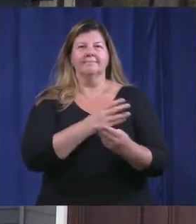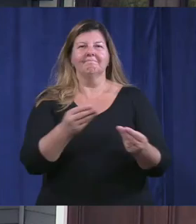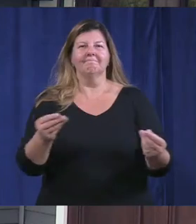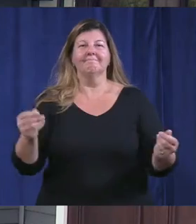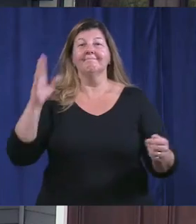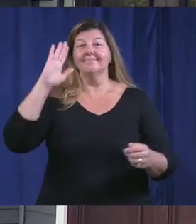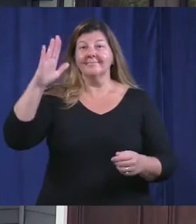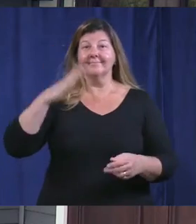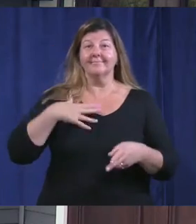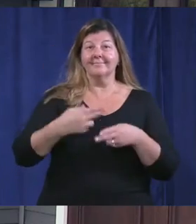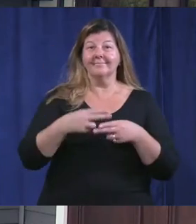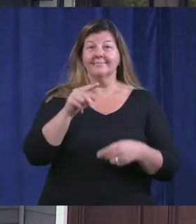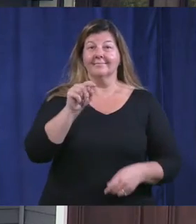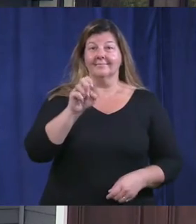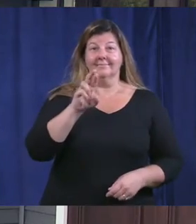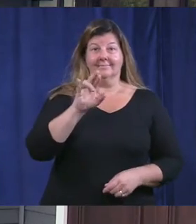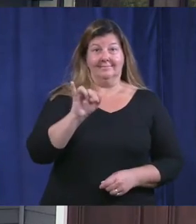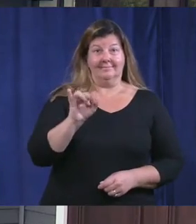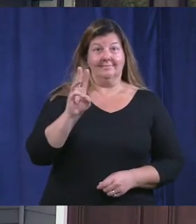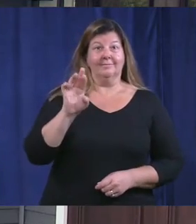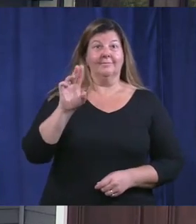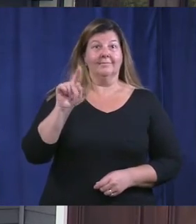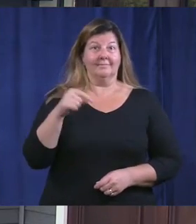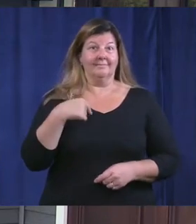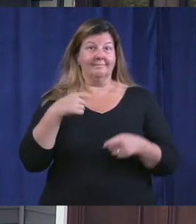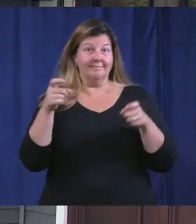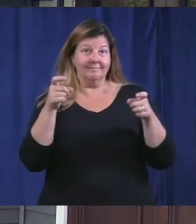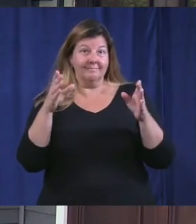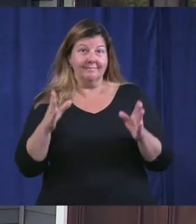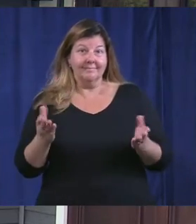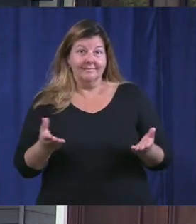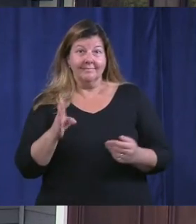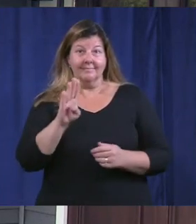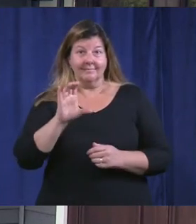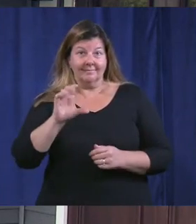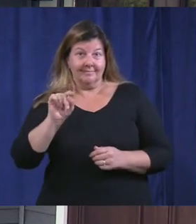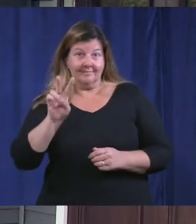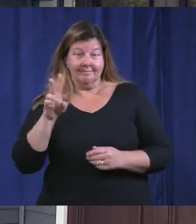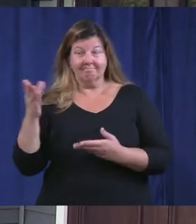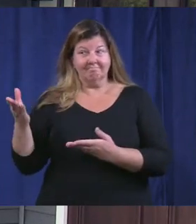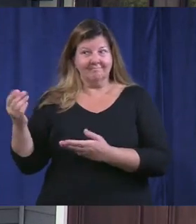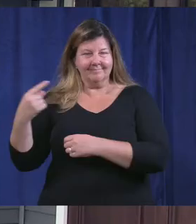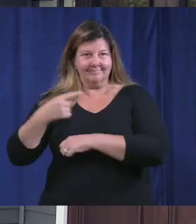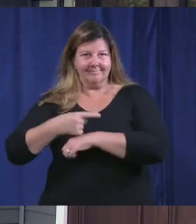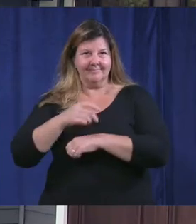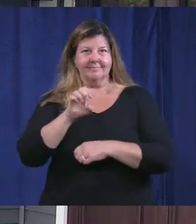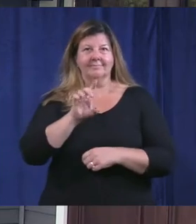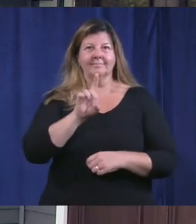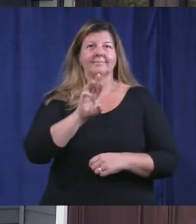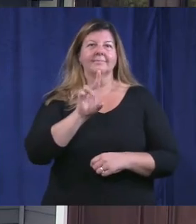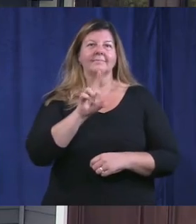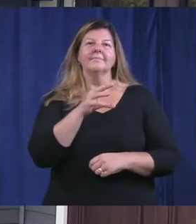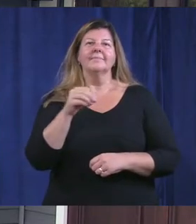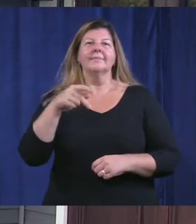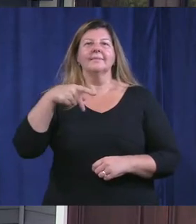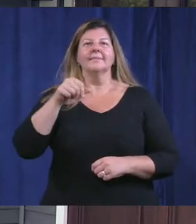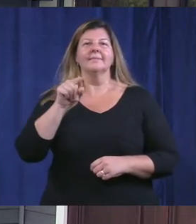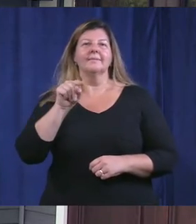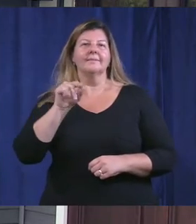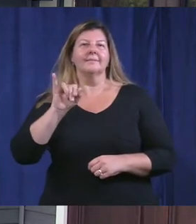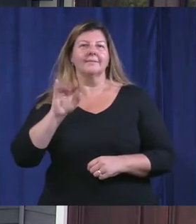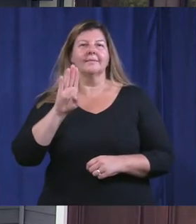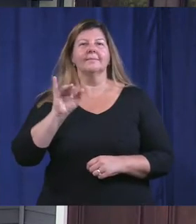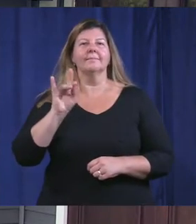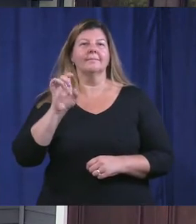Hi, I'm Terri Wright, Director of Borowick Community TV. I'm here today with Edward and Patty Bibber of Bibber